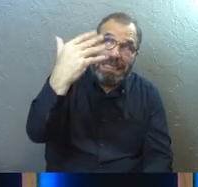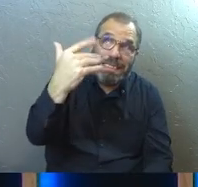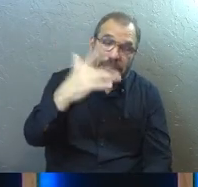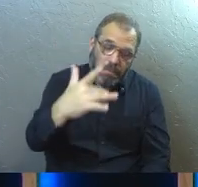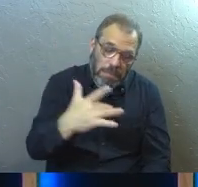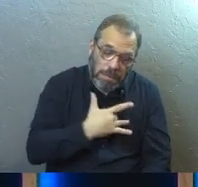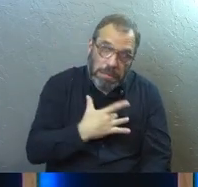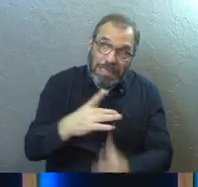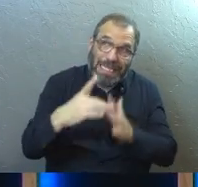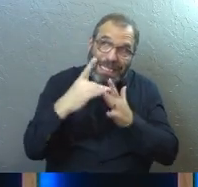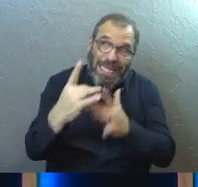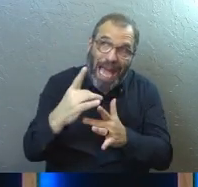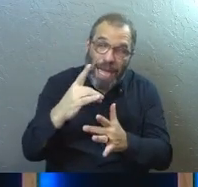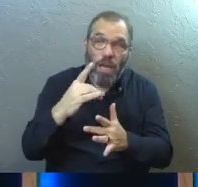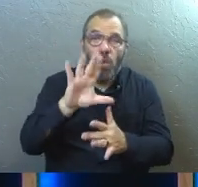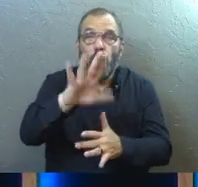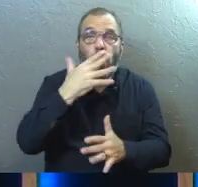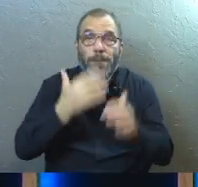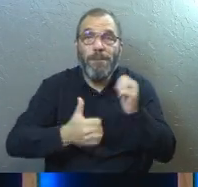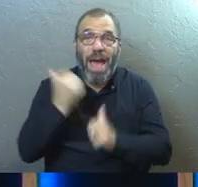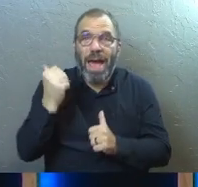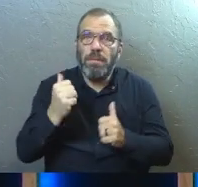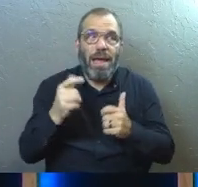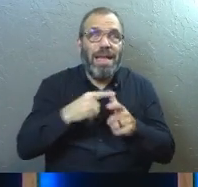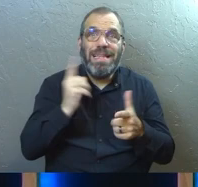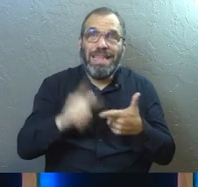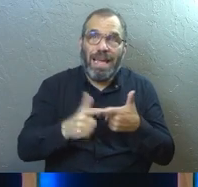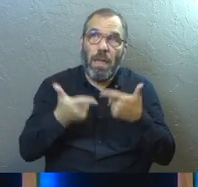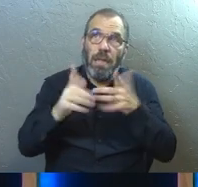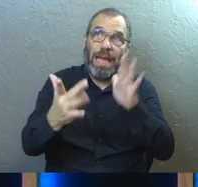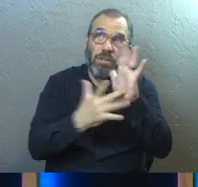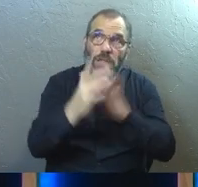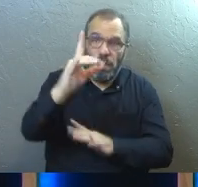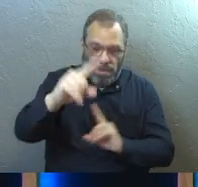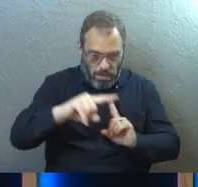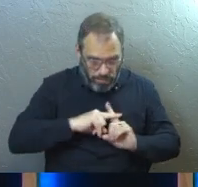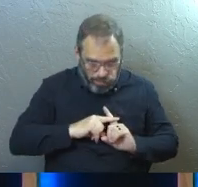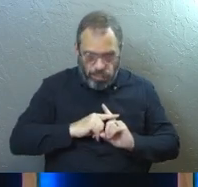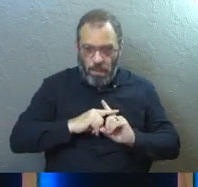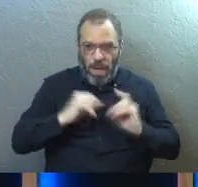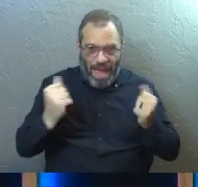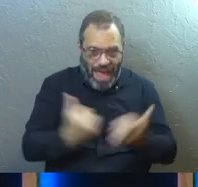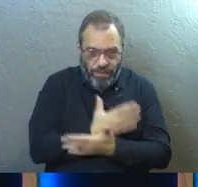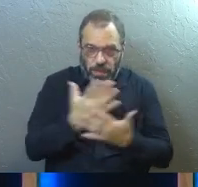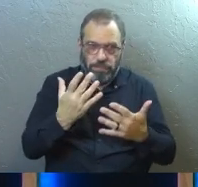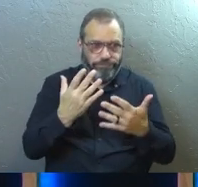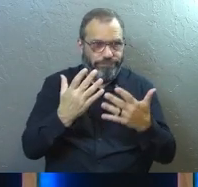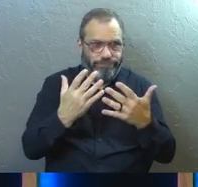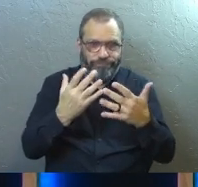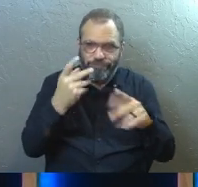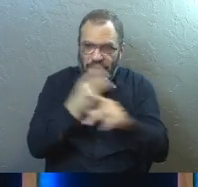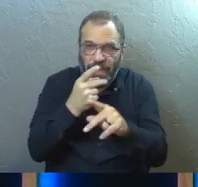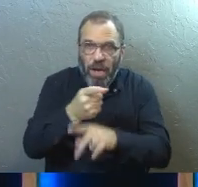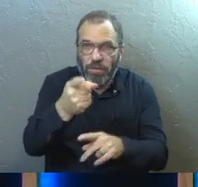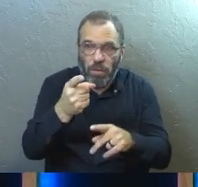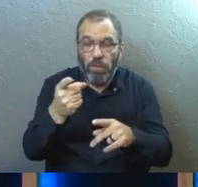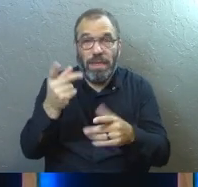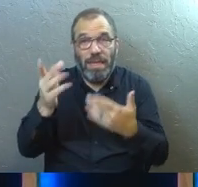speak and guide you as best as you possibly could? And then did you let Jesus come in and cover every other place where you failed?